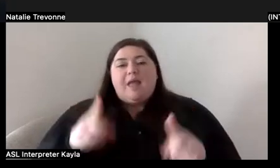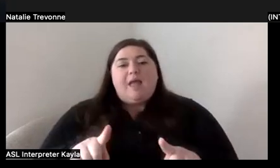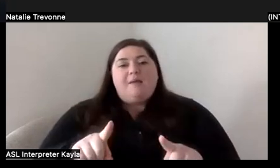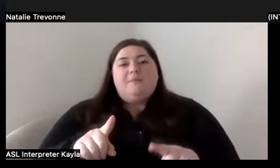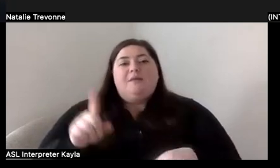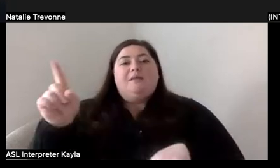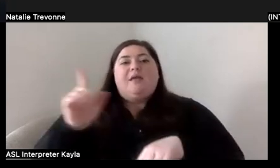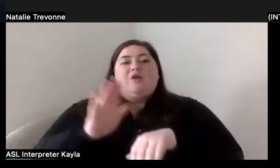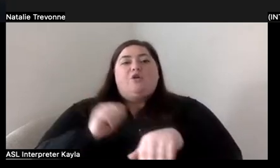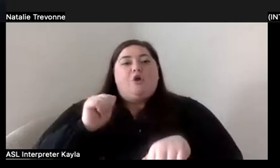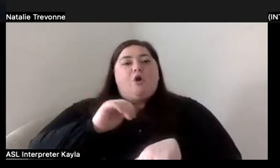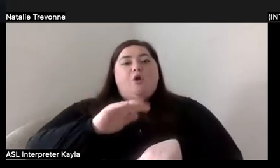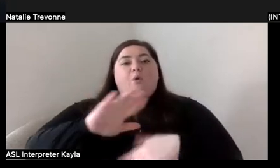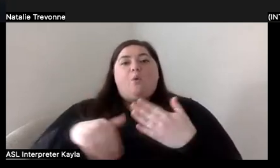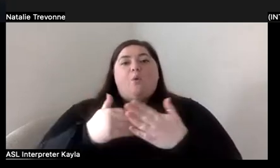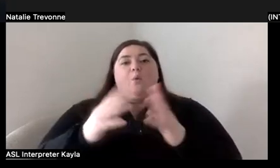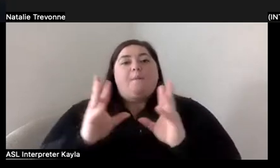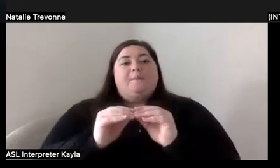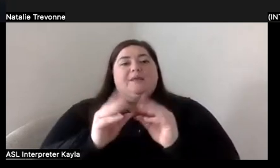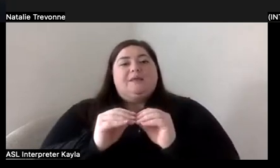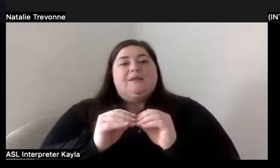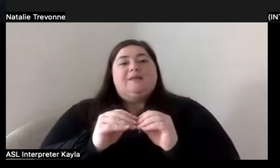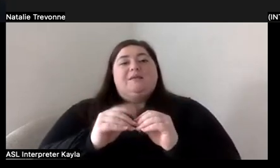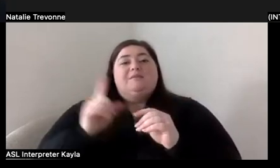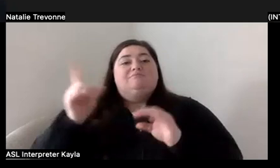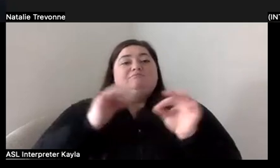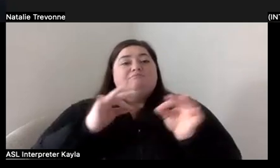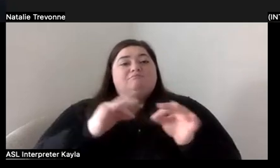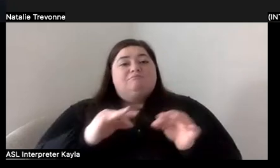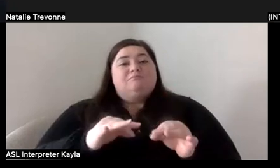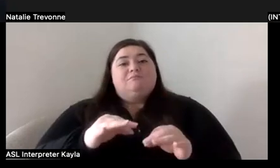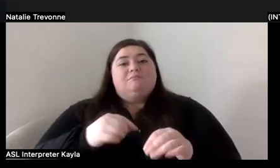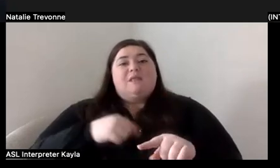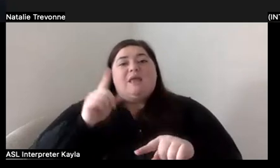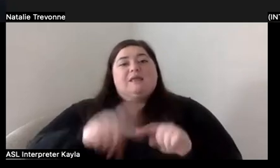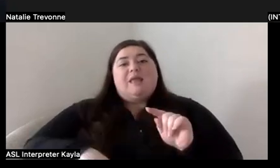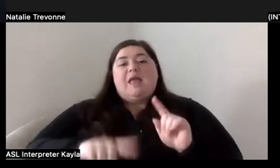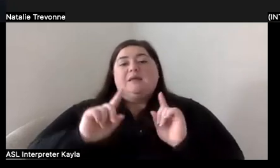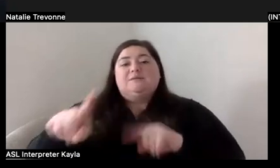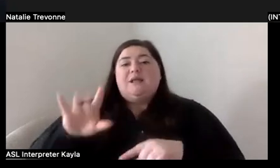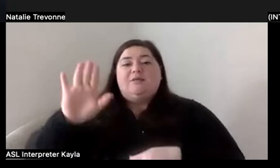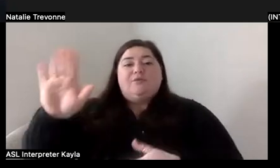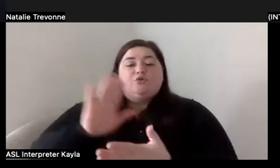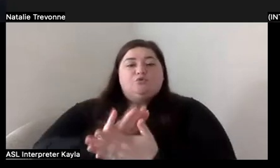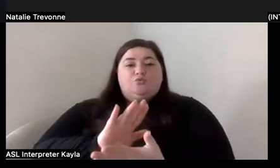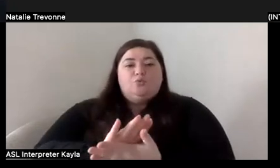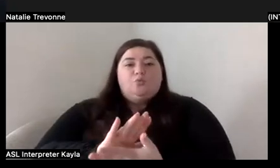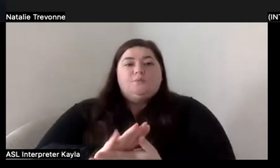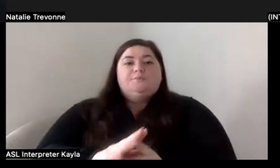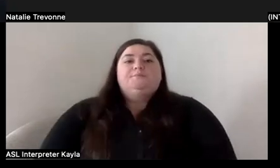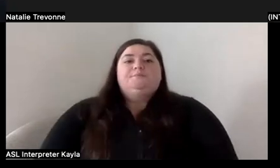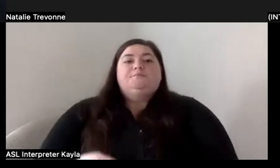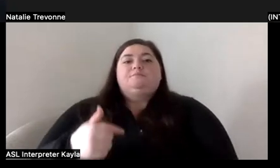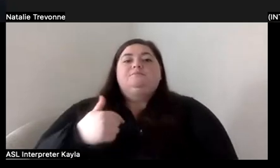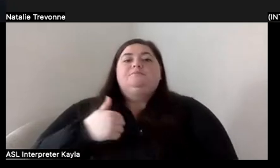meeting and said, essentially told me, how could I attend their school? And so I wasn't an